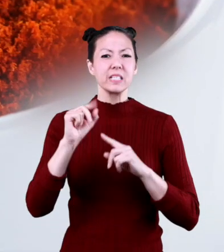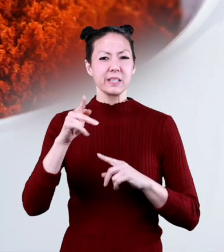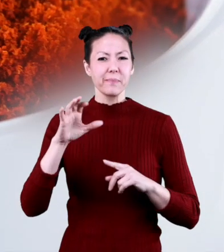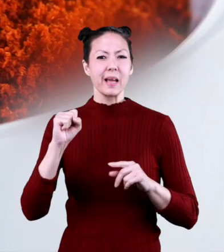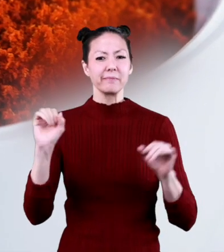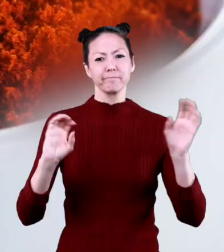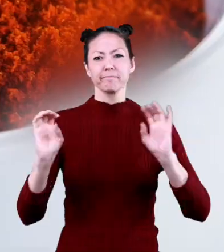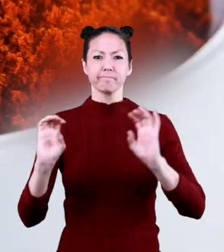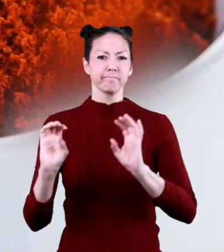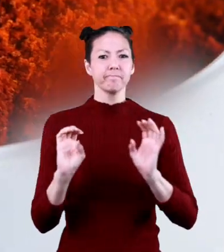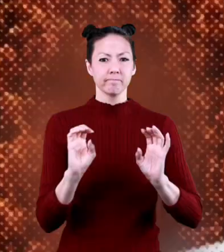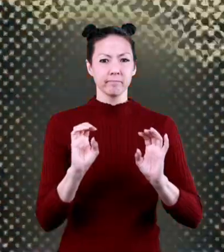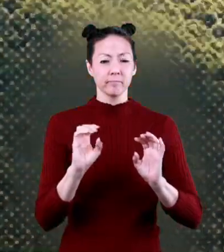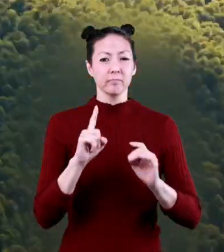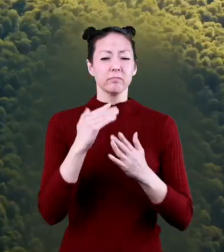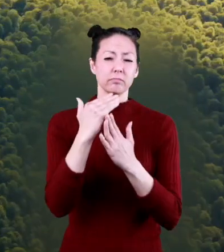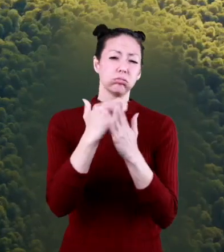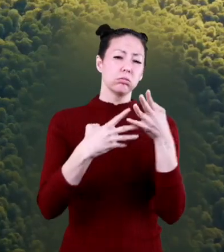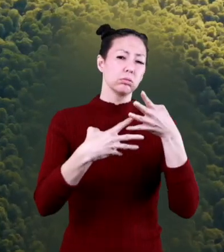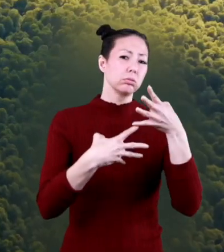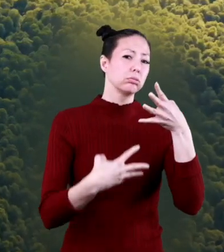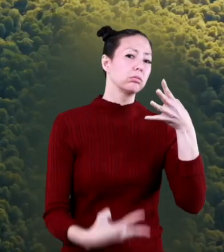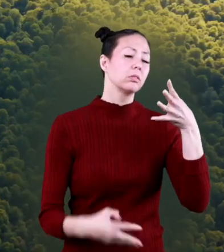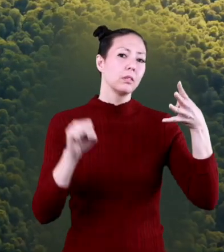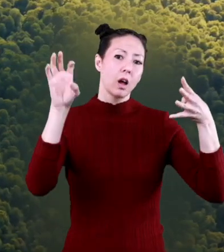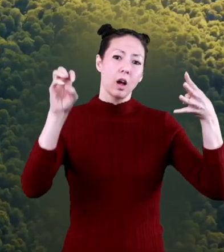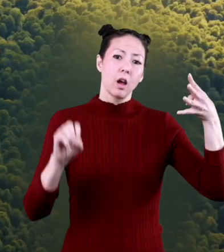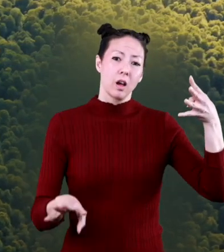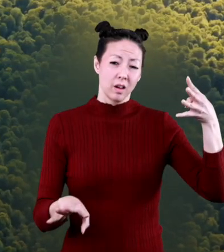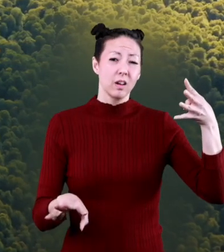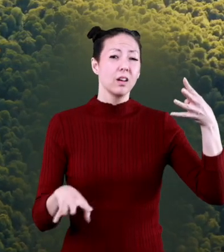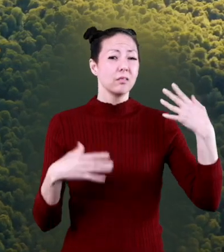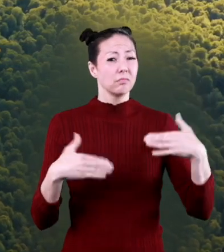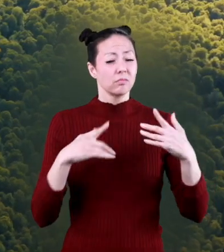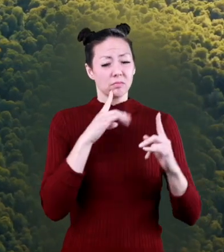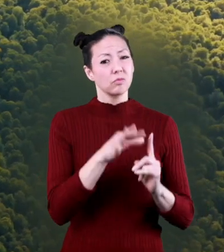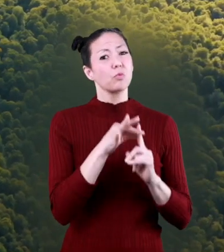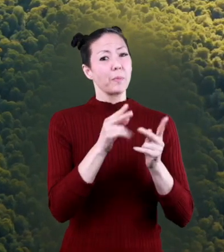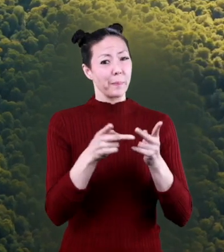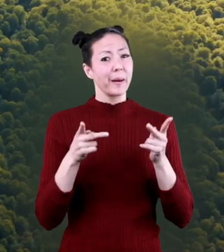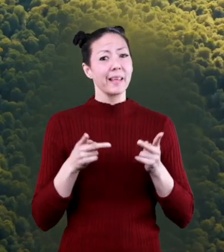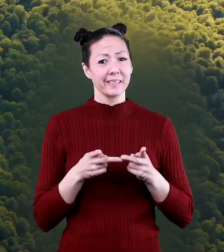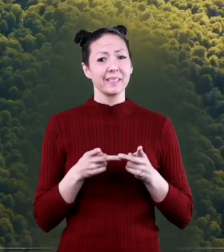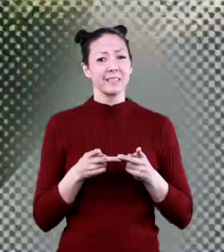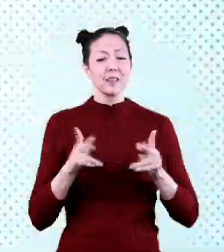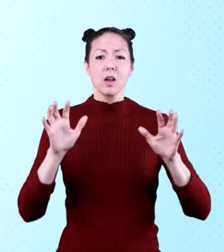and paprika. That's a long list from one remarkable place.